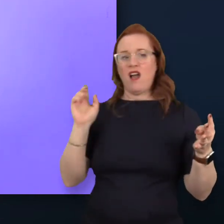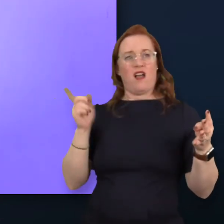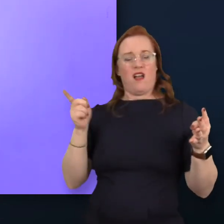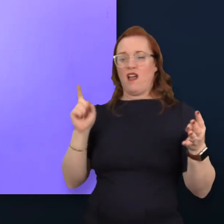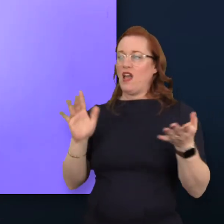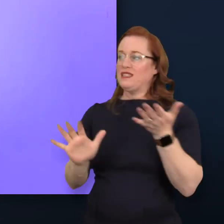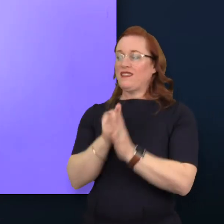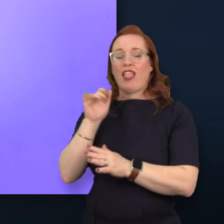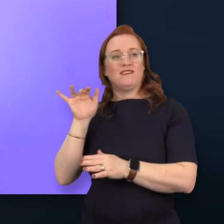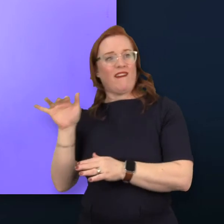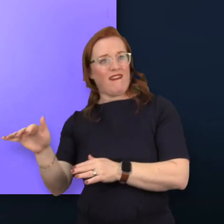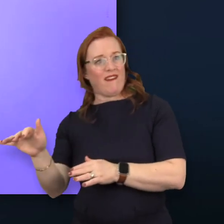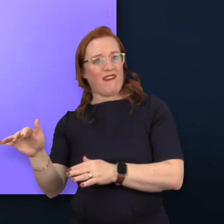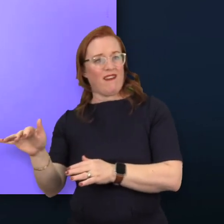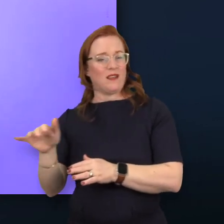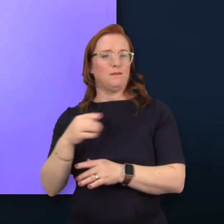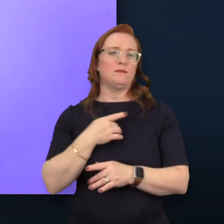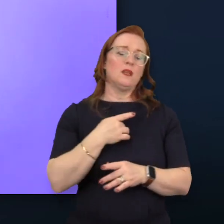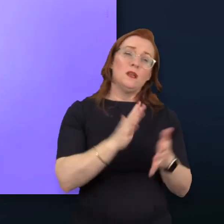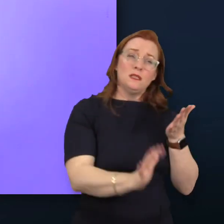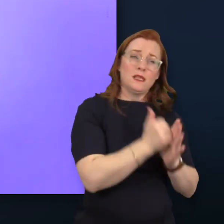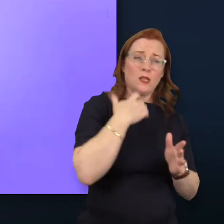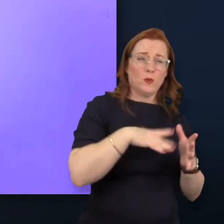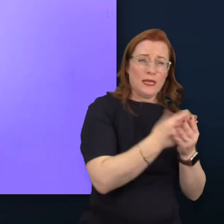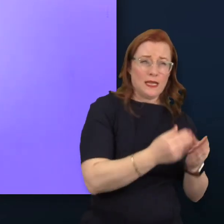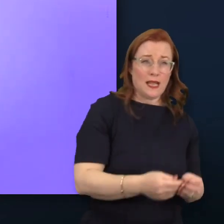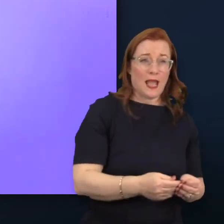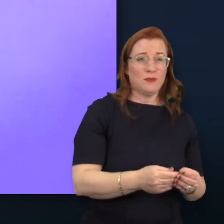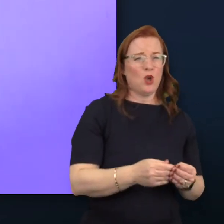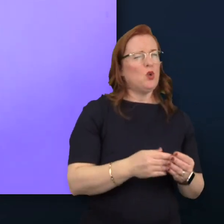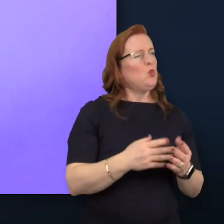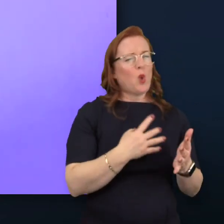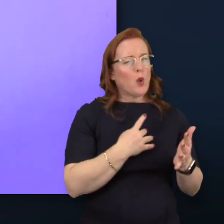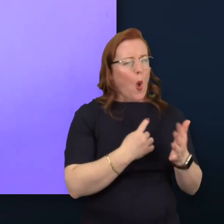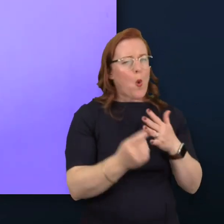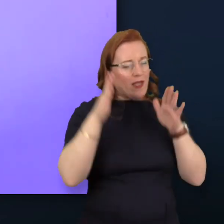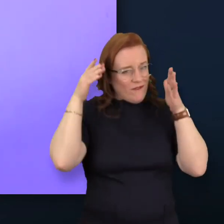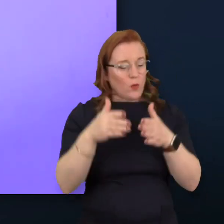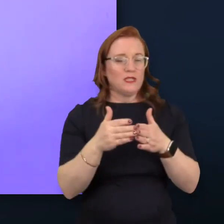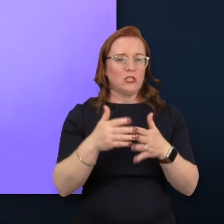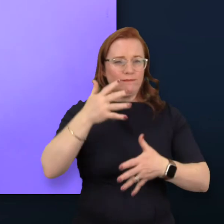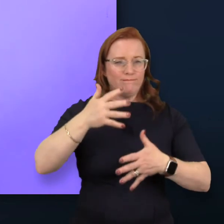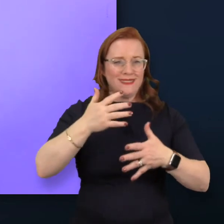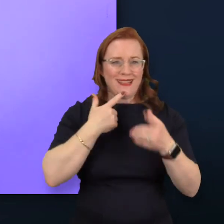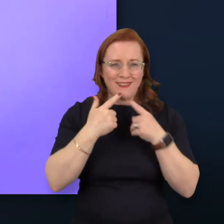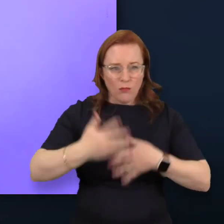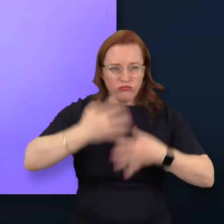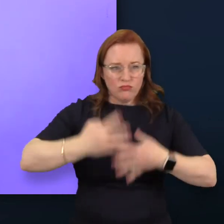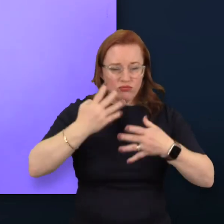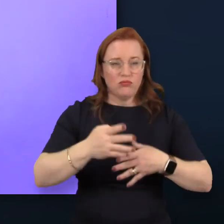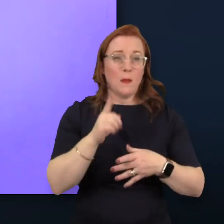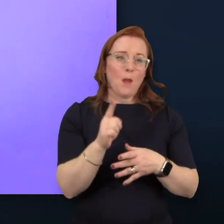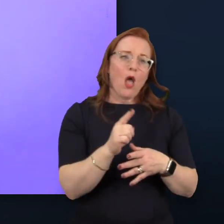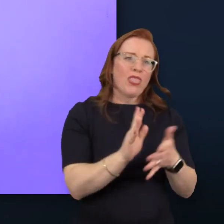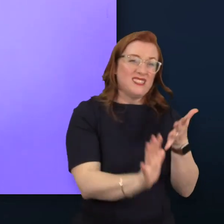not only as a result of the change and the drive towards the sheer importance of data. But there's a gap